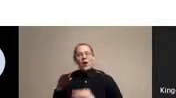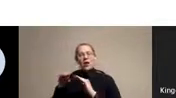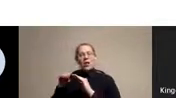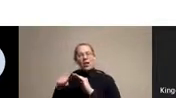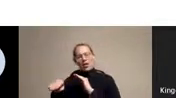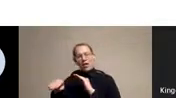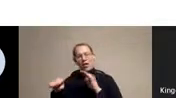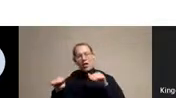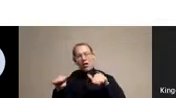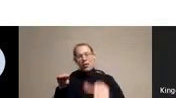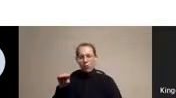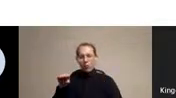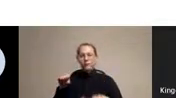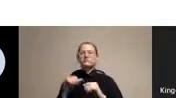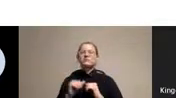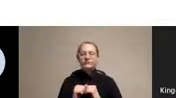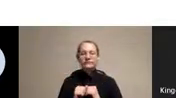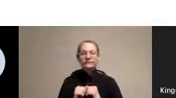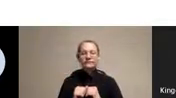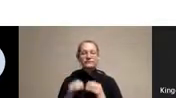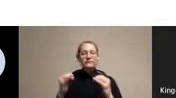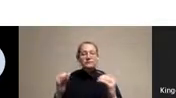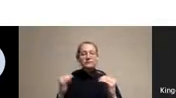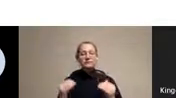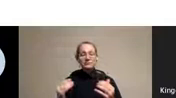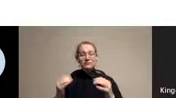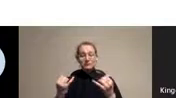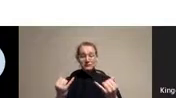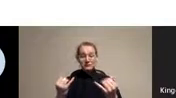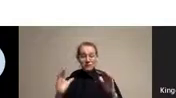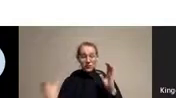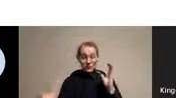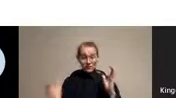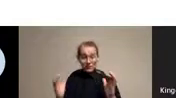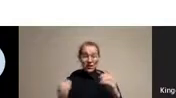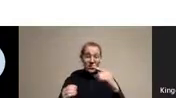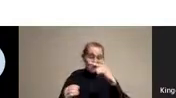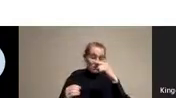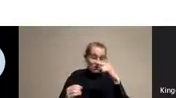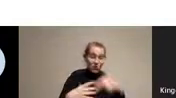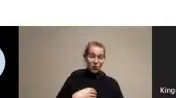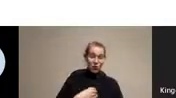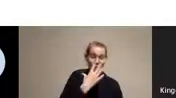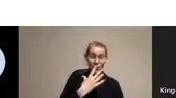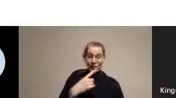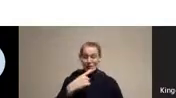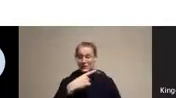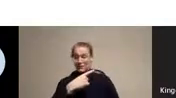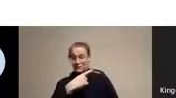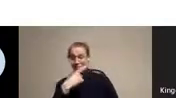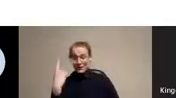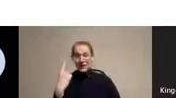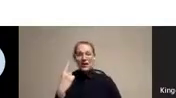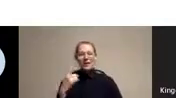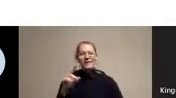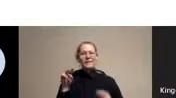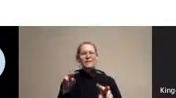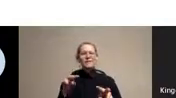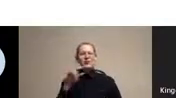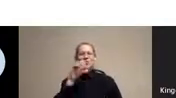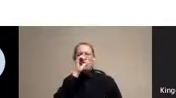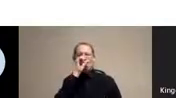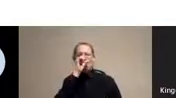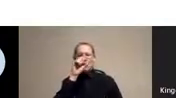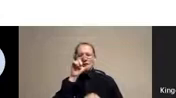between black and white Americans, and this is adjusted and unadjusted, if you just focus on the adjusted, which is the orange, you see that black